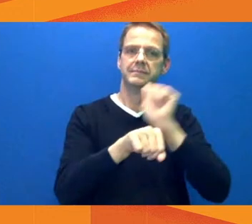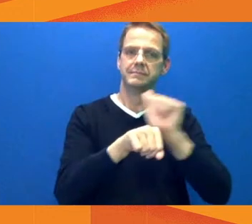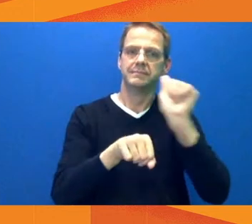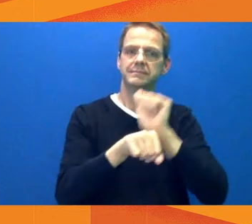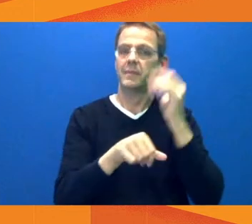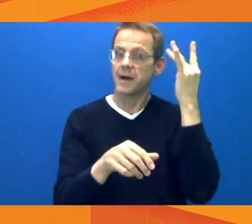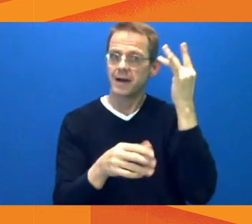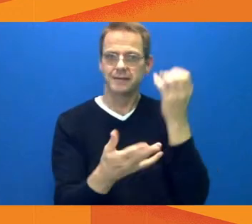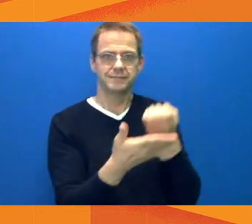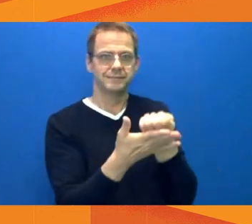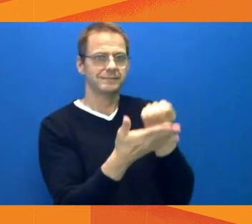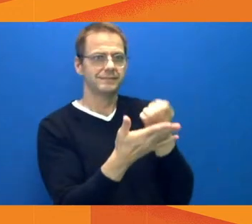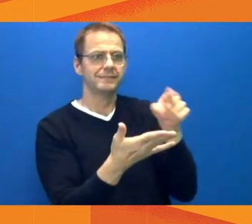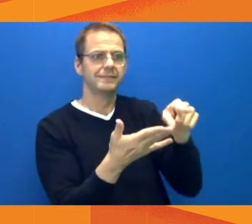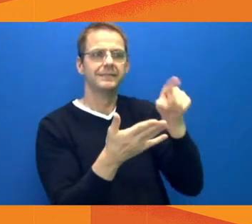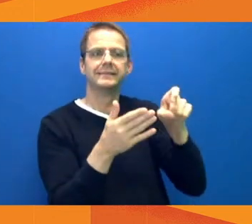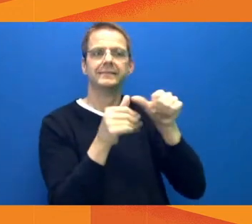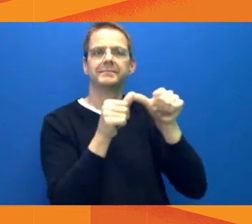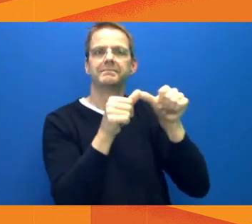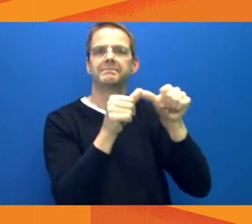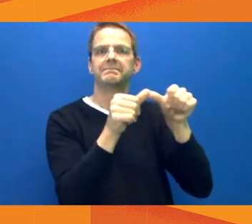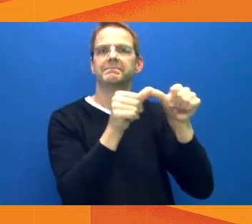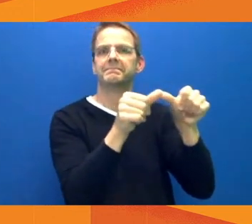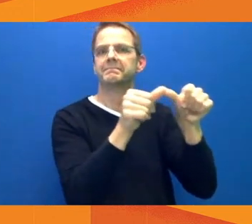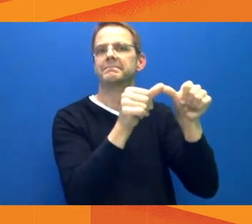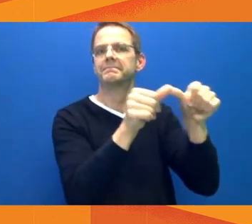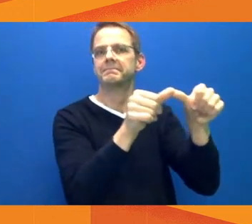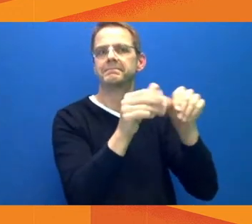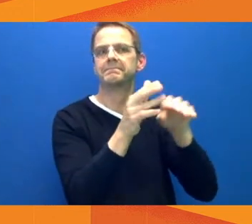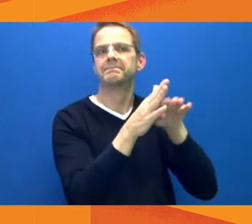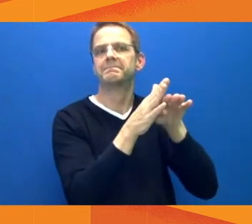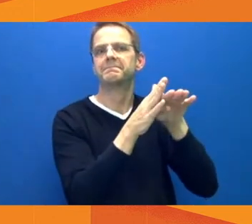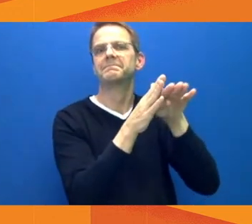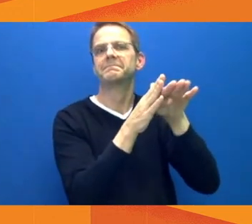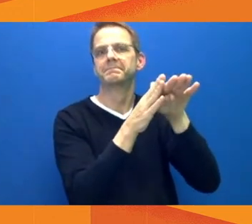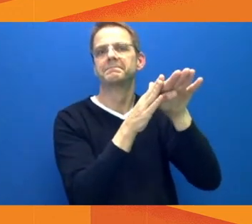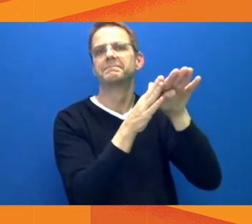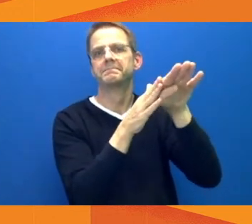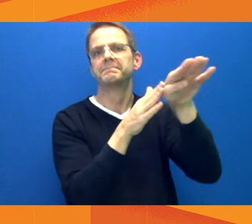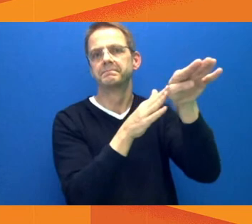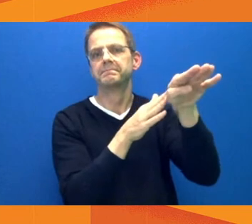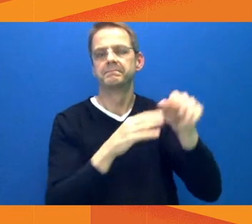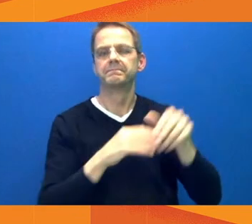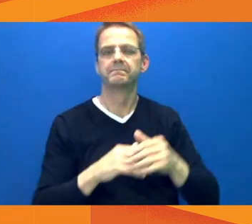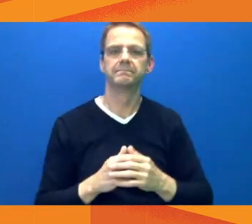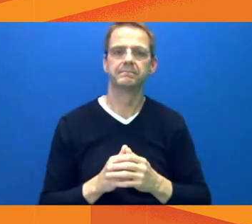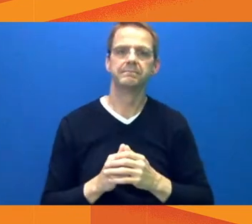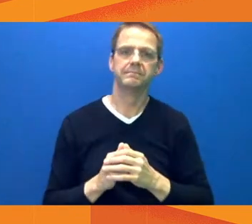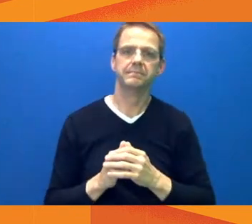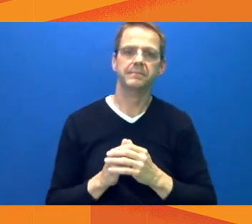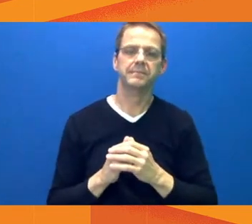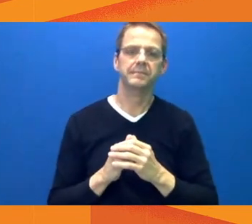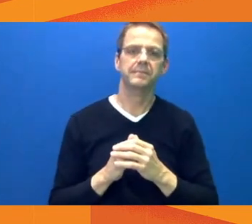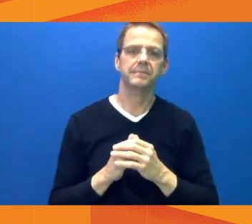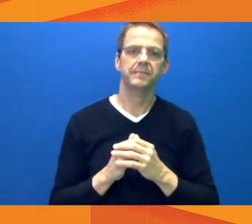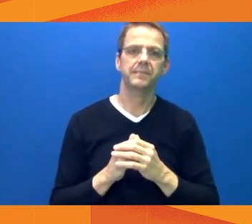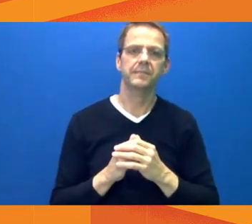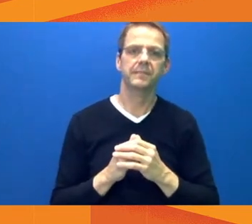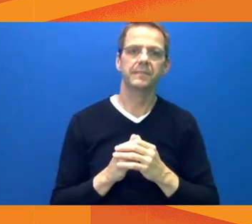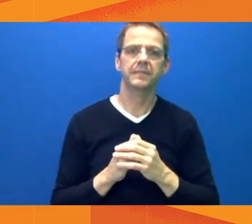part and to keep their neighborhoods safe. And online dashboards with its information are now available publicly.